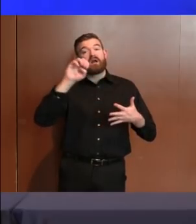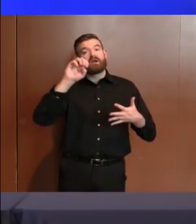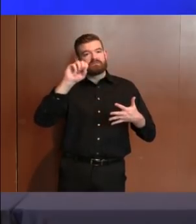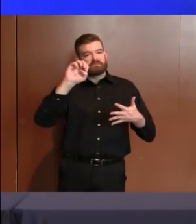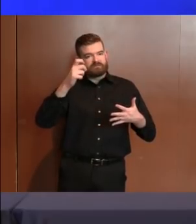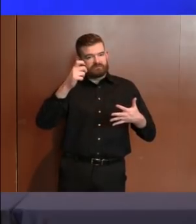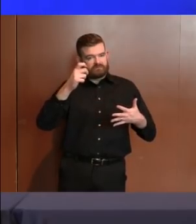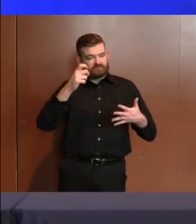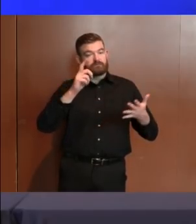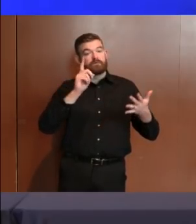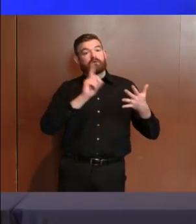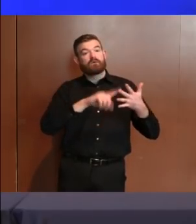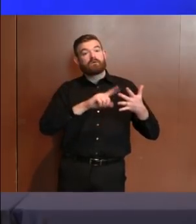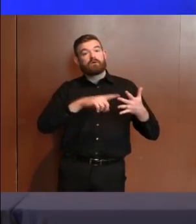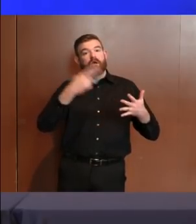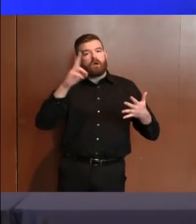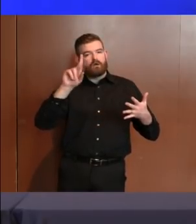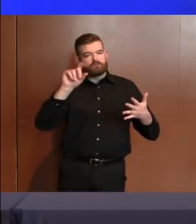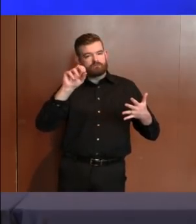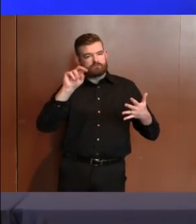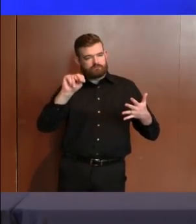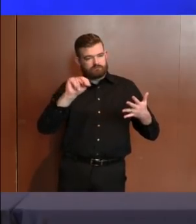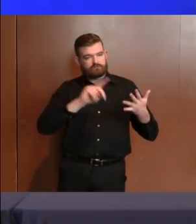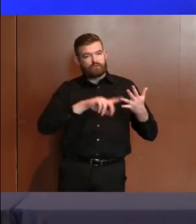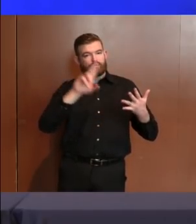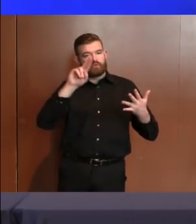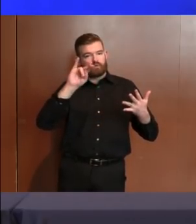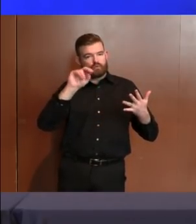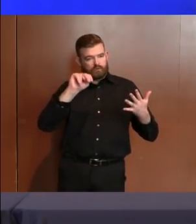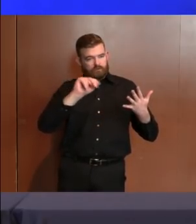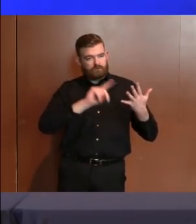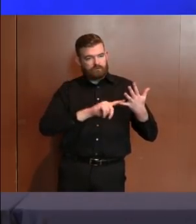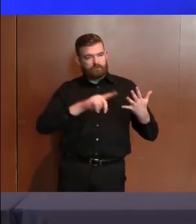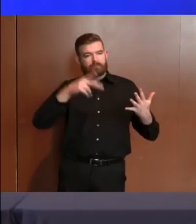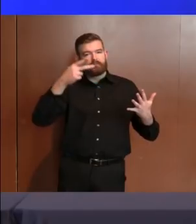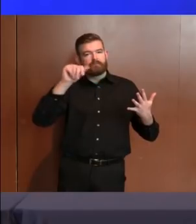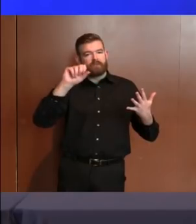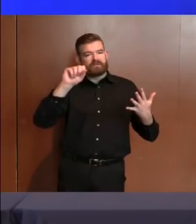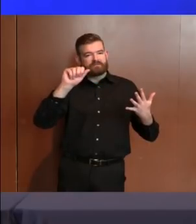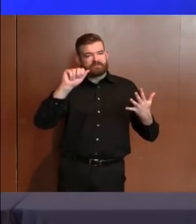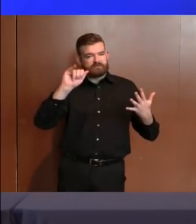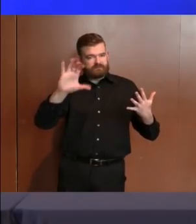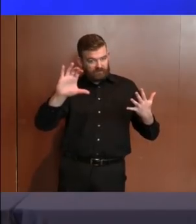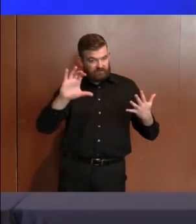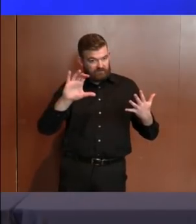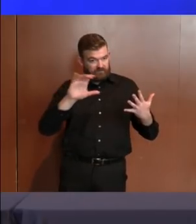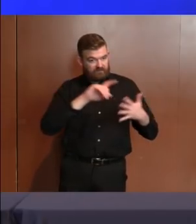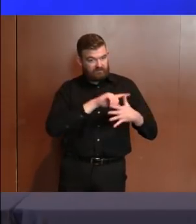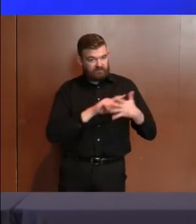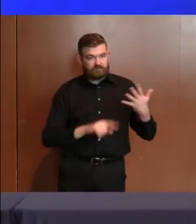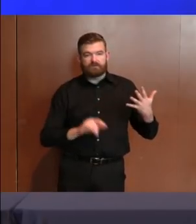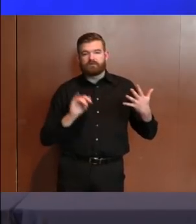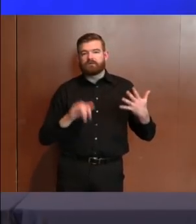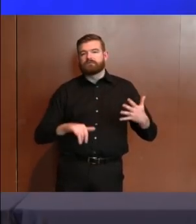Hudson three, Union four, Passaic five. So it's that same cluster of the northeast